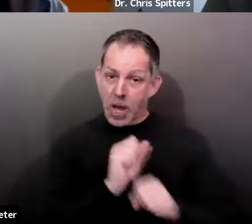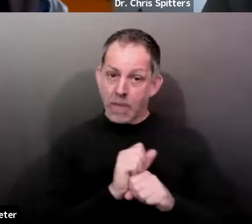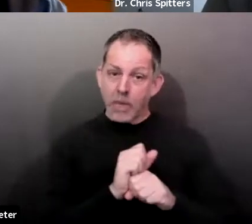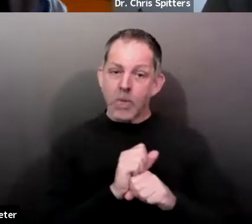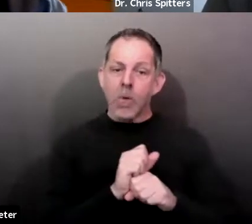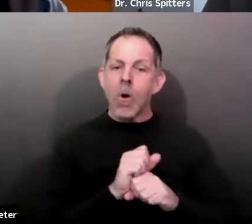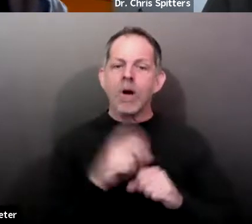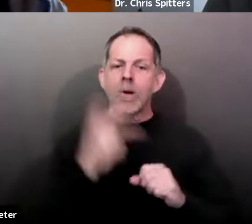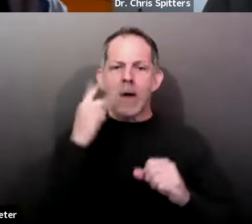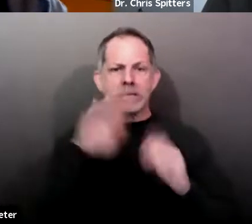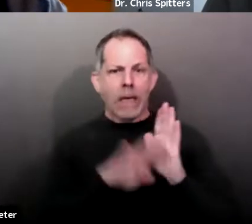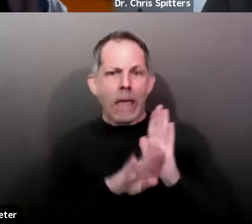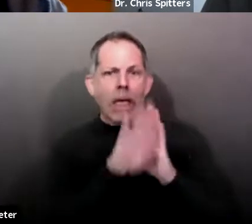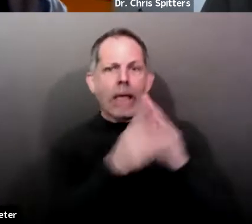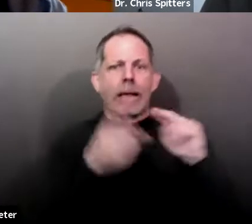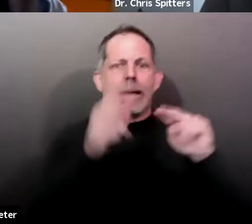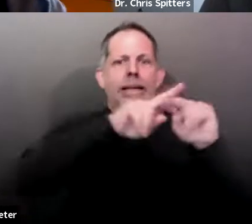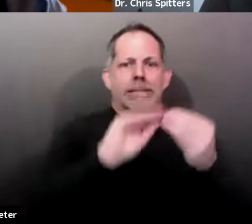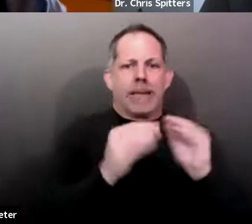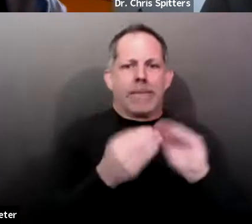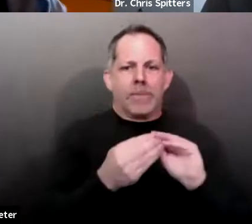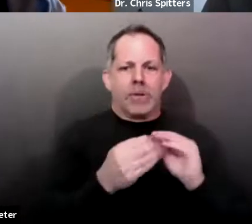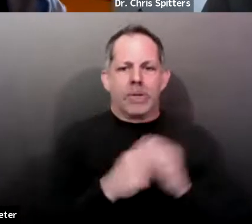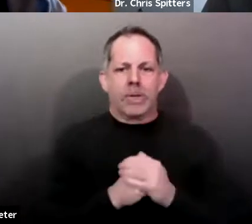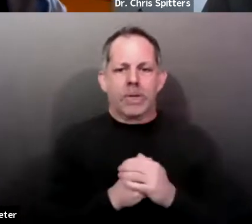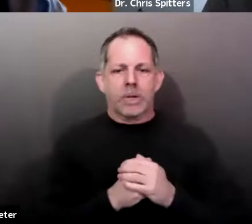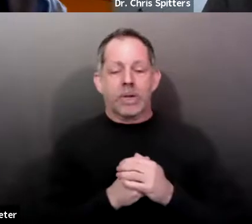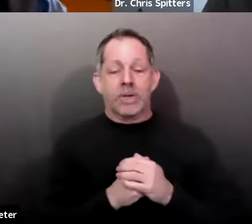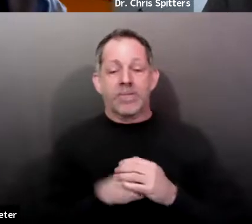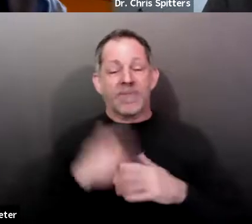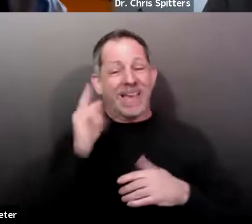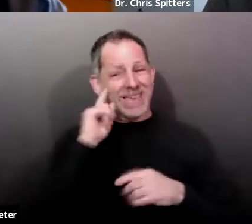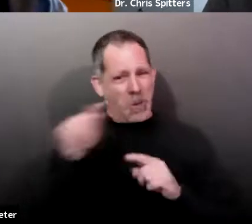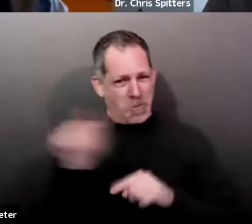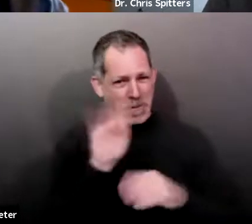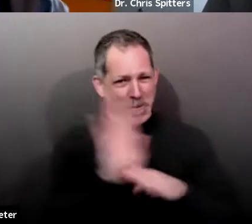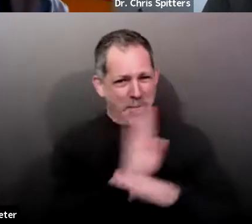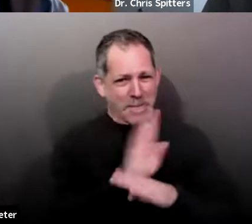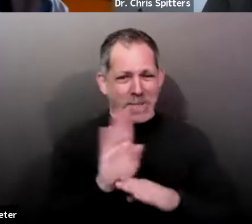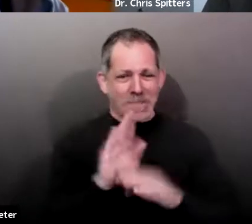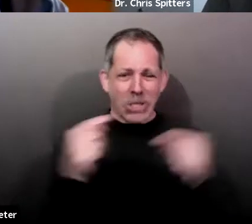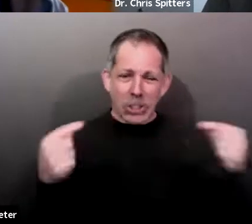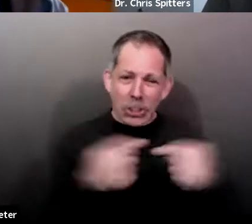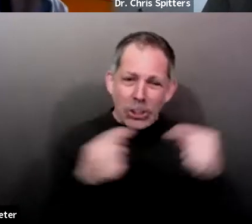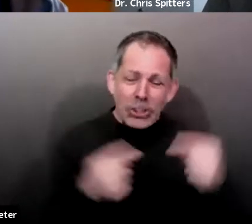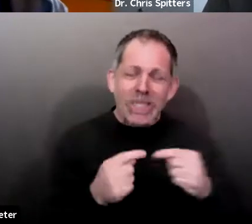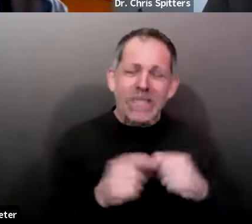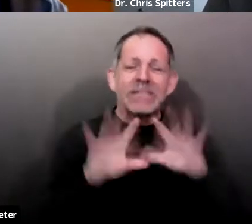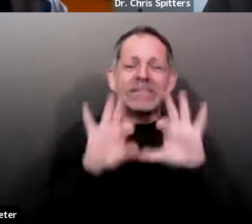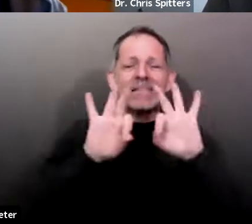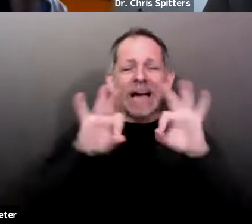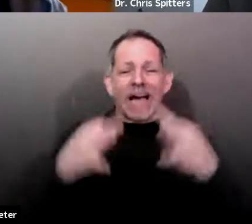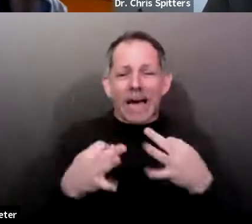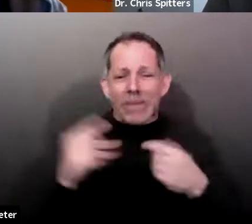businesses are hurting and families are hurting and it's just been a terrible, uh, drain on the, both the county